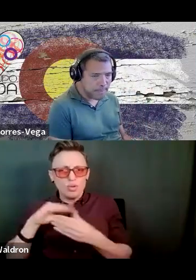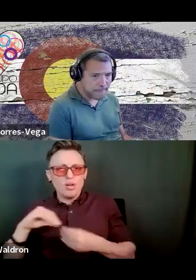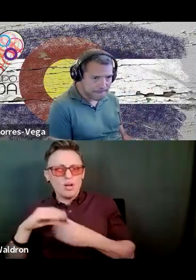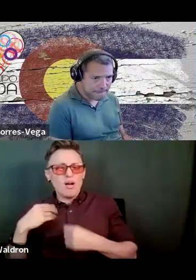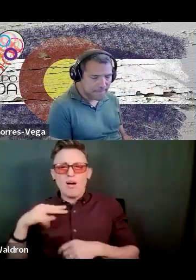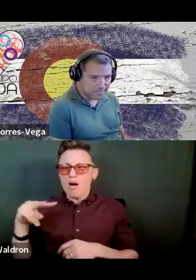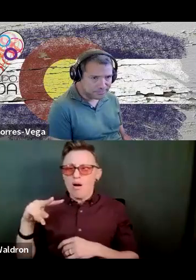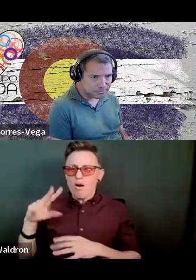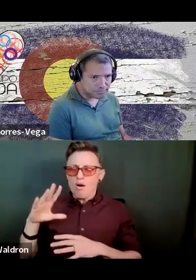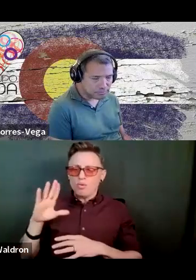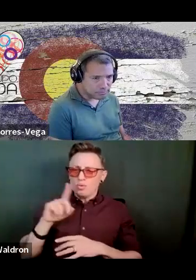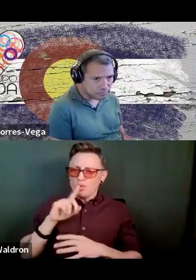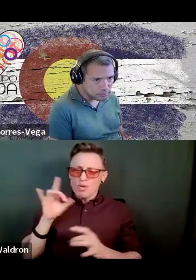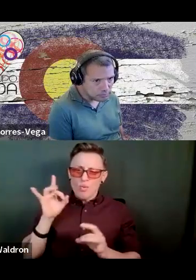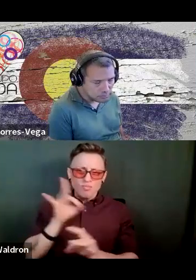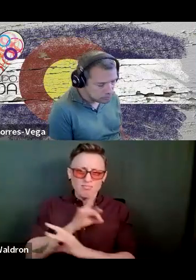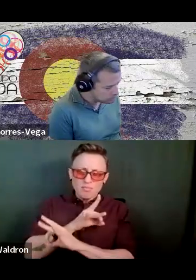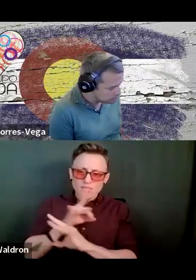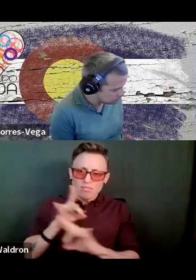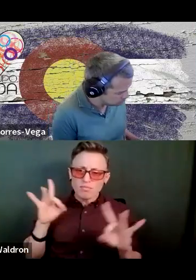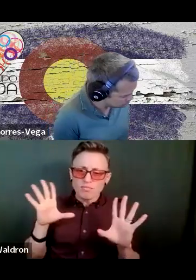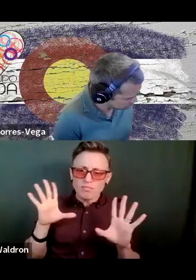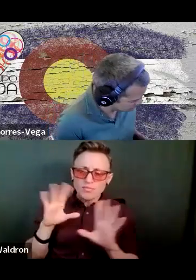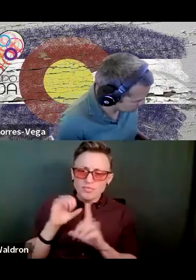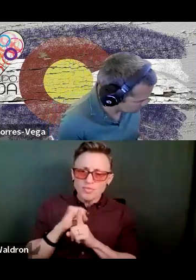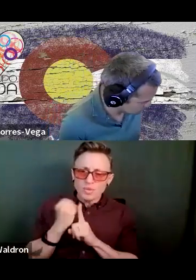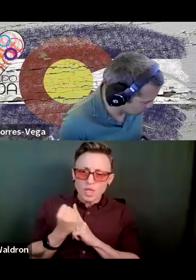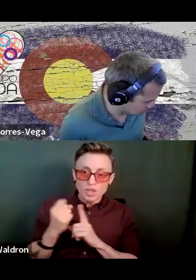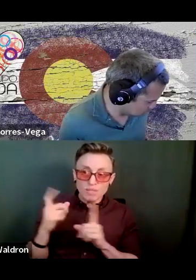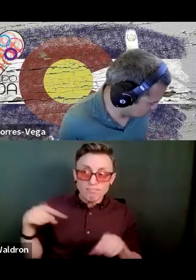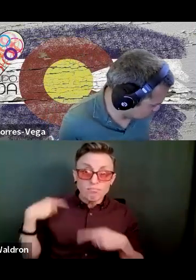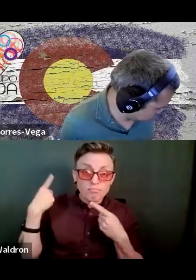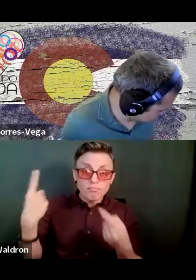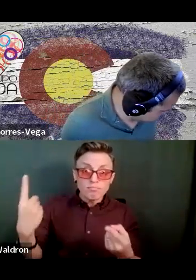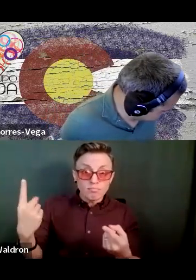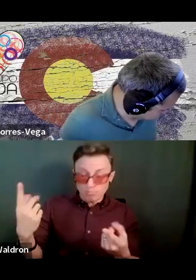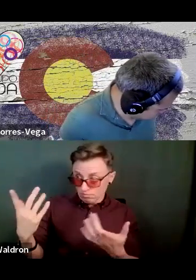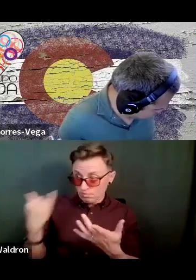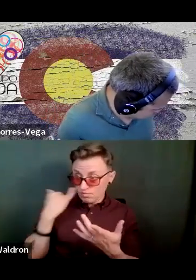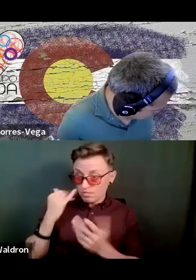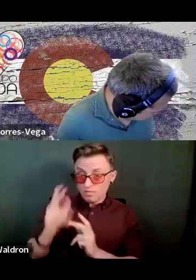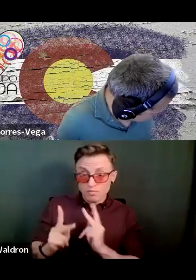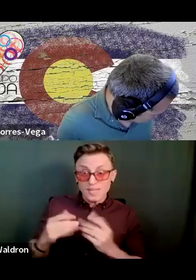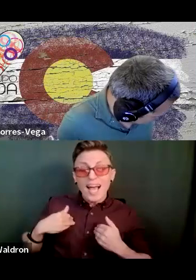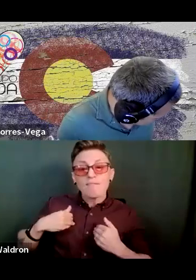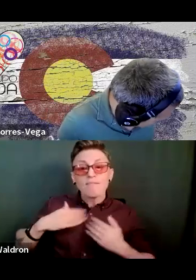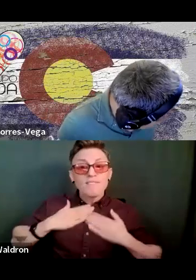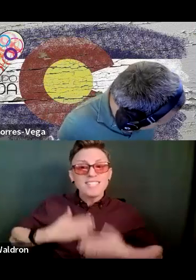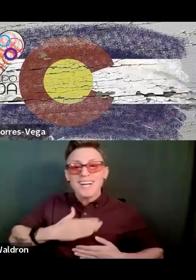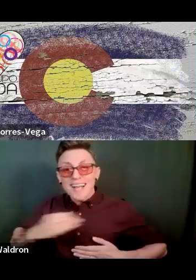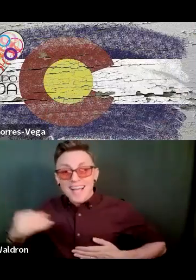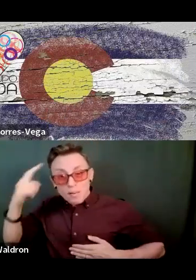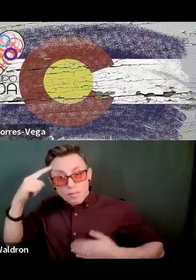the most horrific situations that I had seen in my life in dealing with people who had a physical anti-mental health